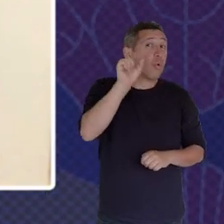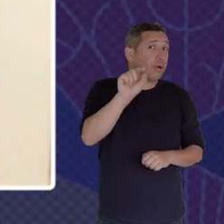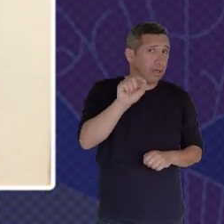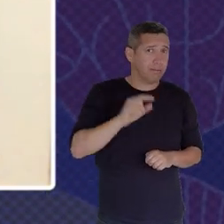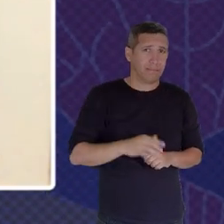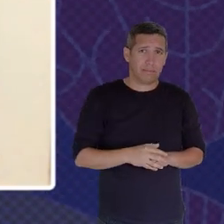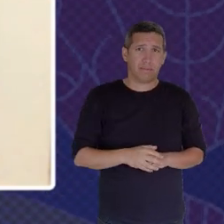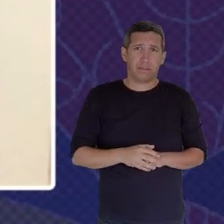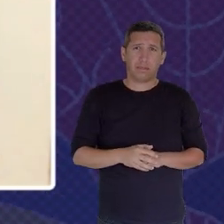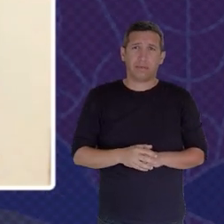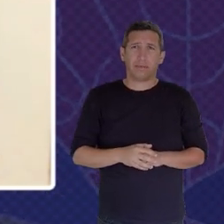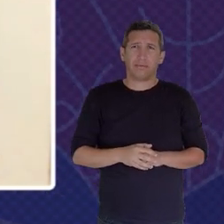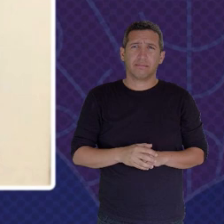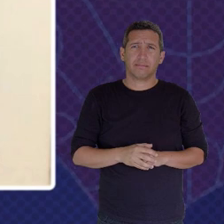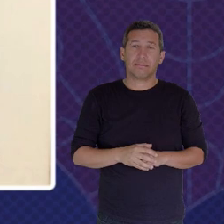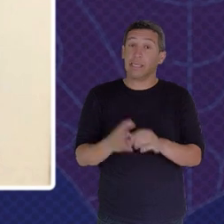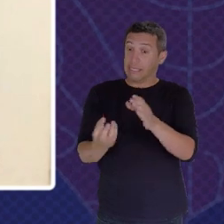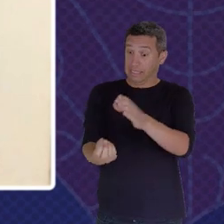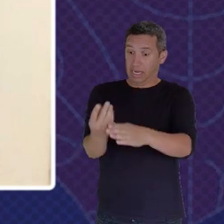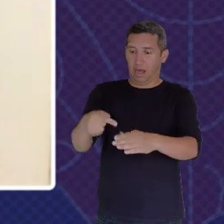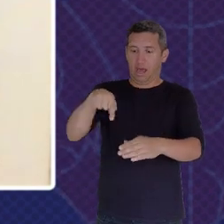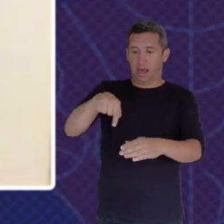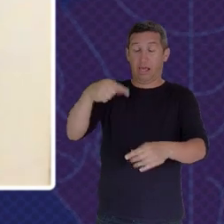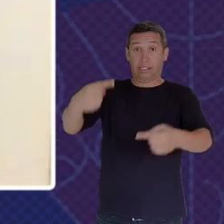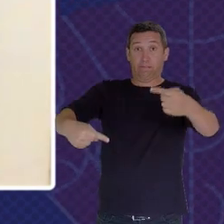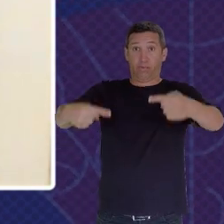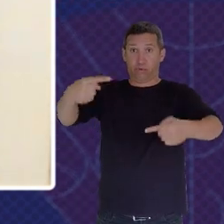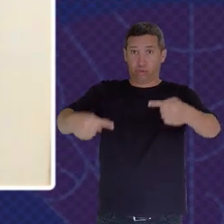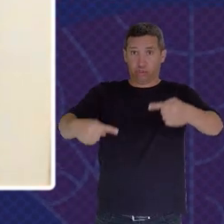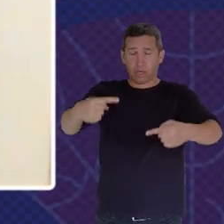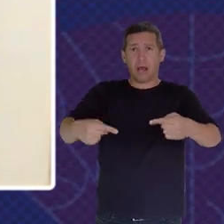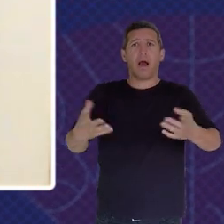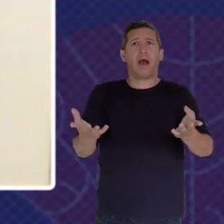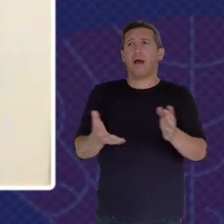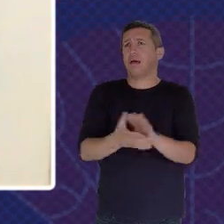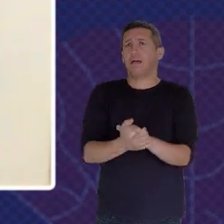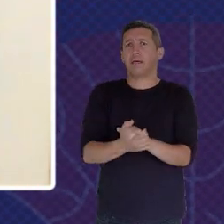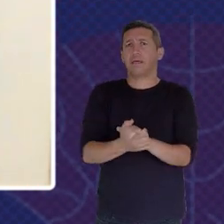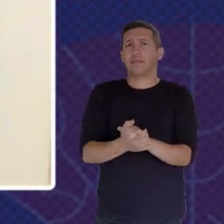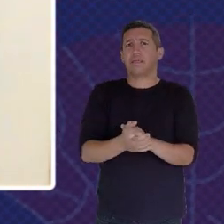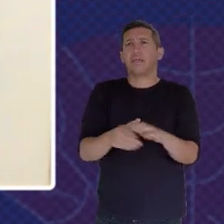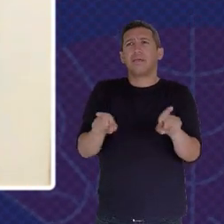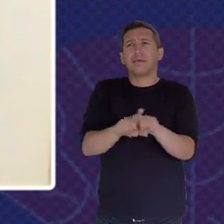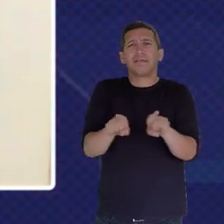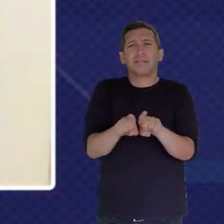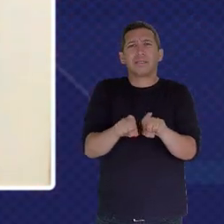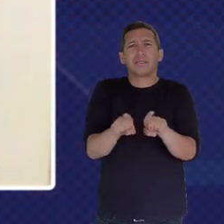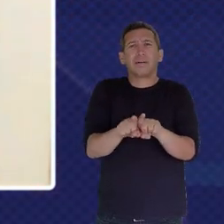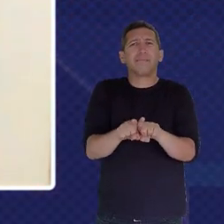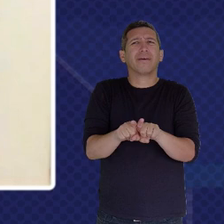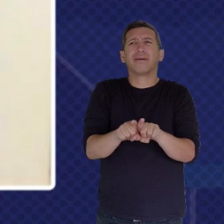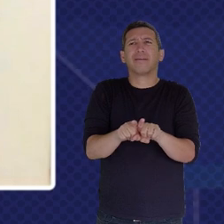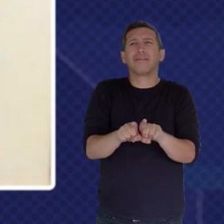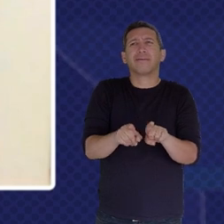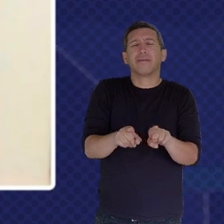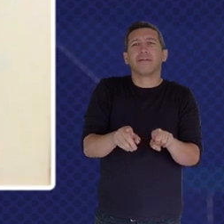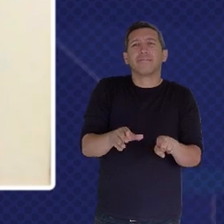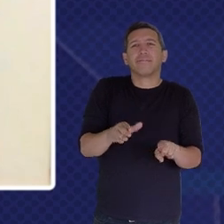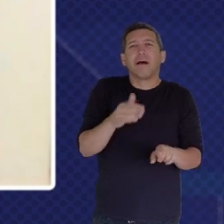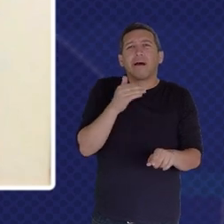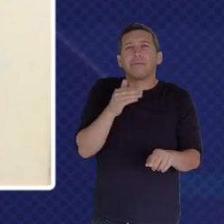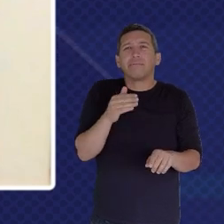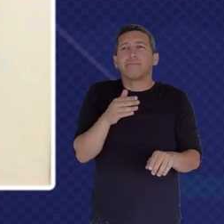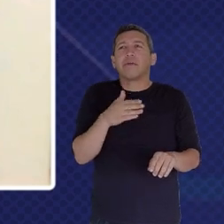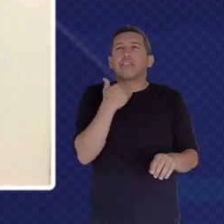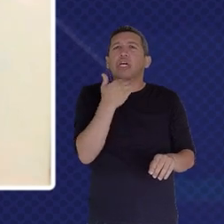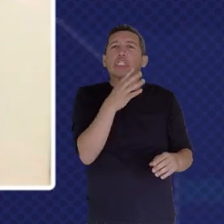Policies And Silos Or Creating Mandates And Silos Doesn't Really Help Anyone Apart From